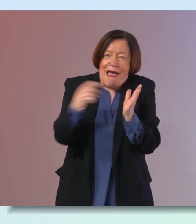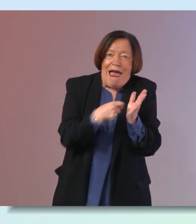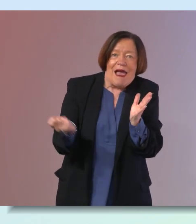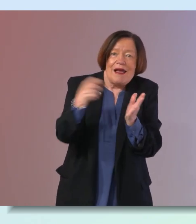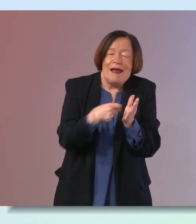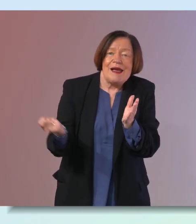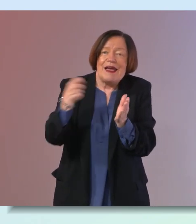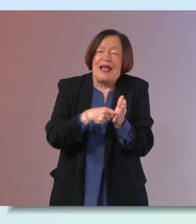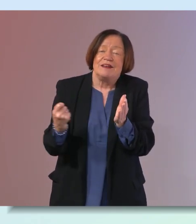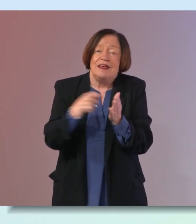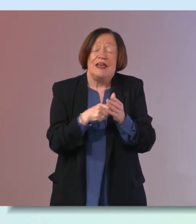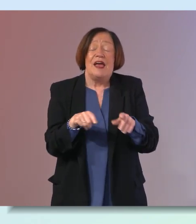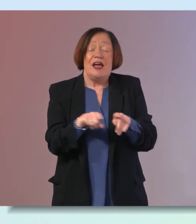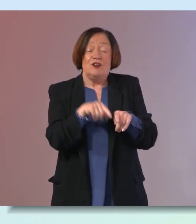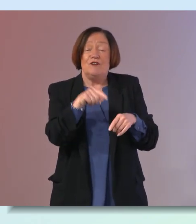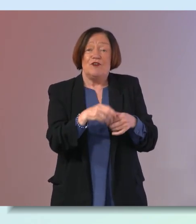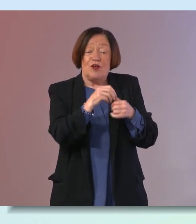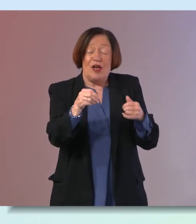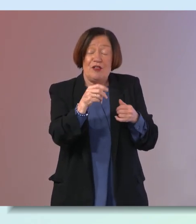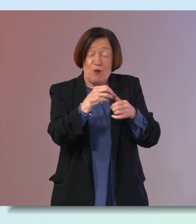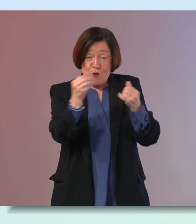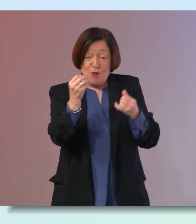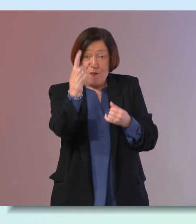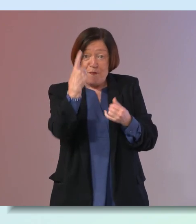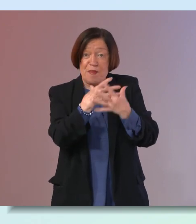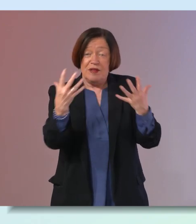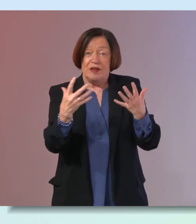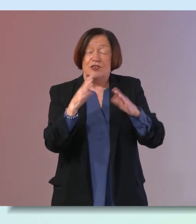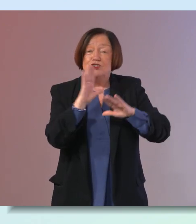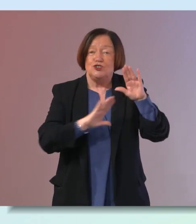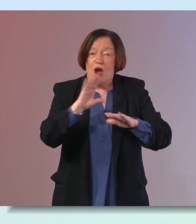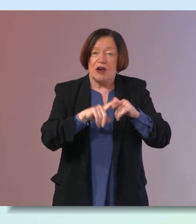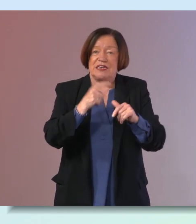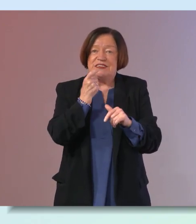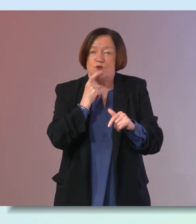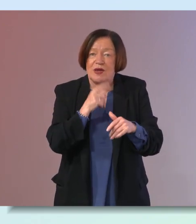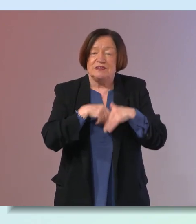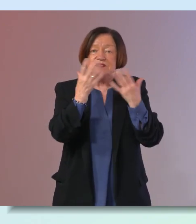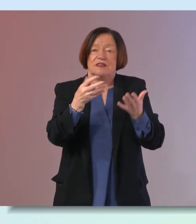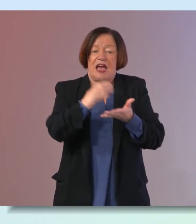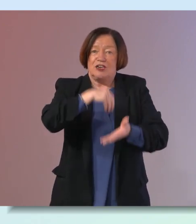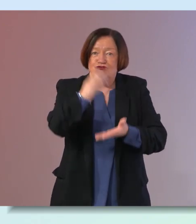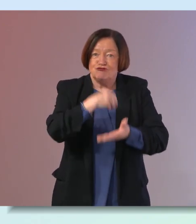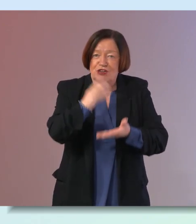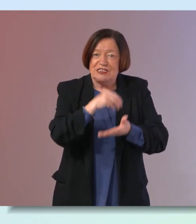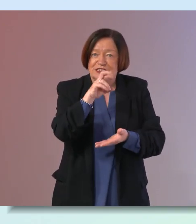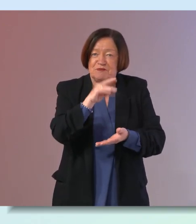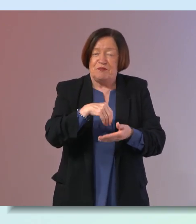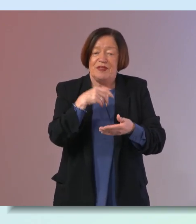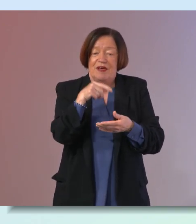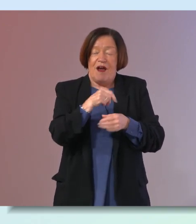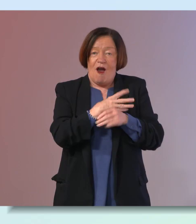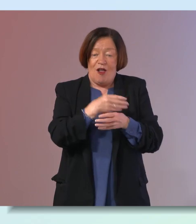and then also for the the big elephant in the room the you know chocolates and sweets and the uh crisps so all these you know